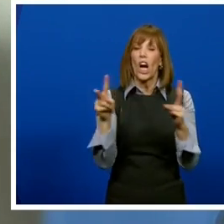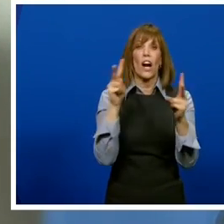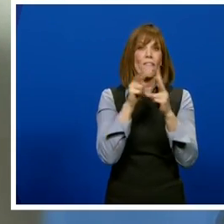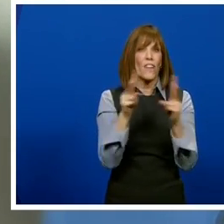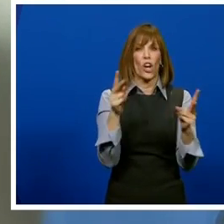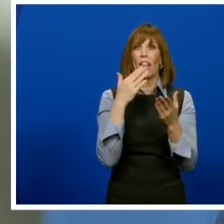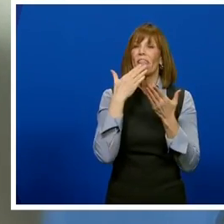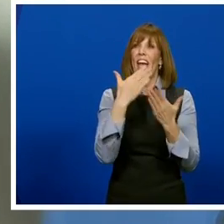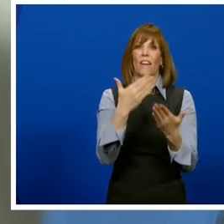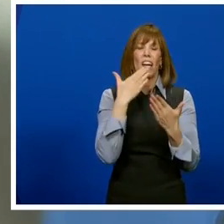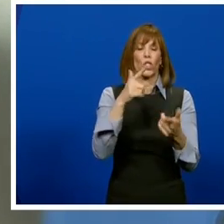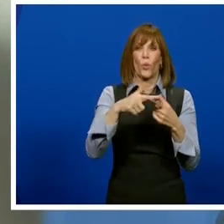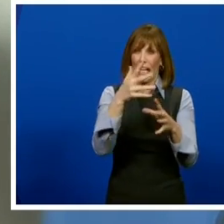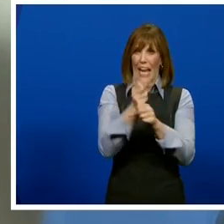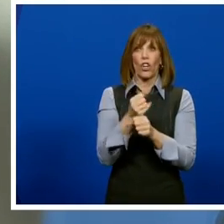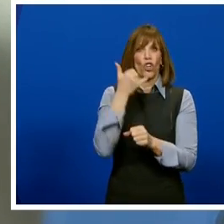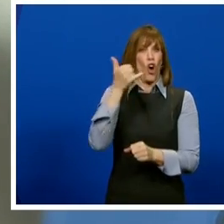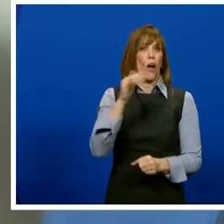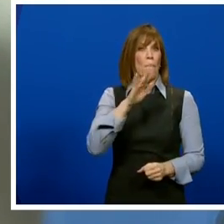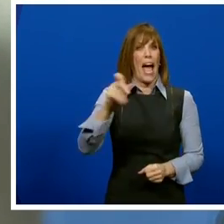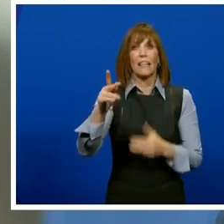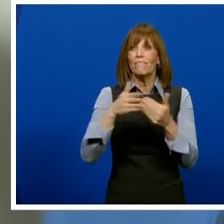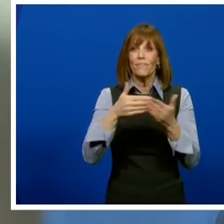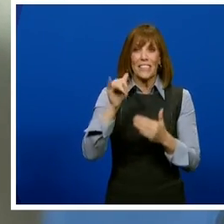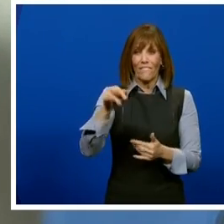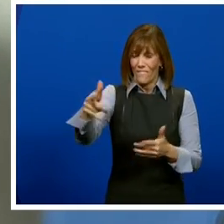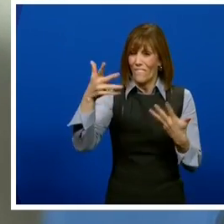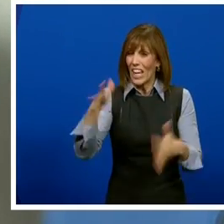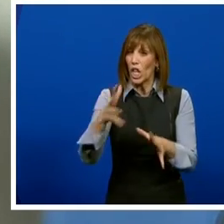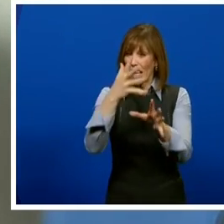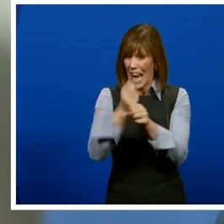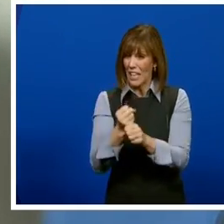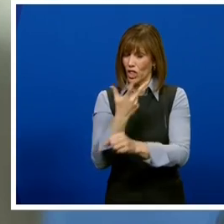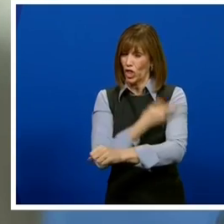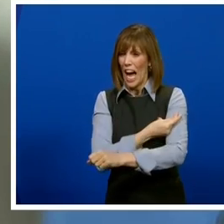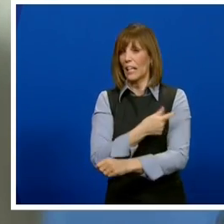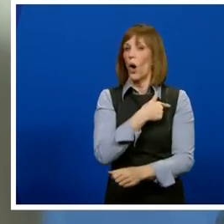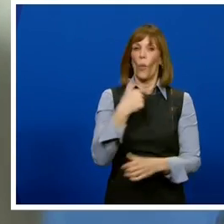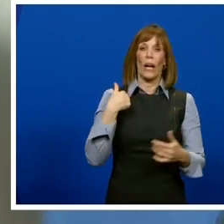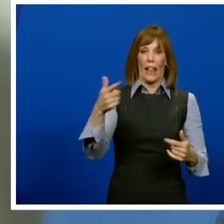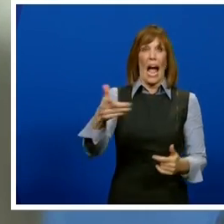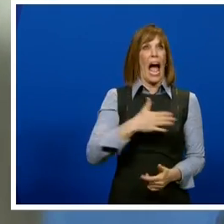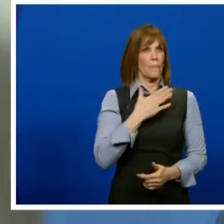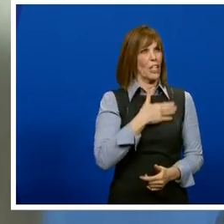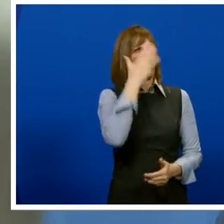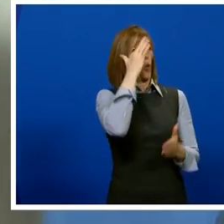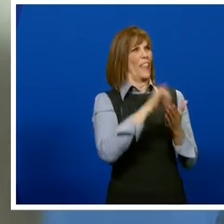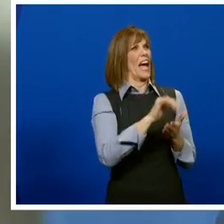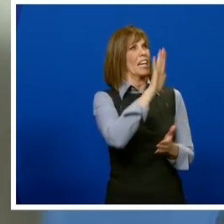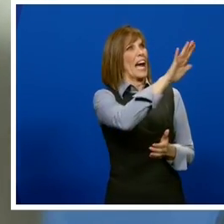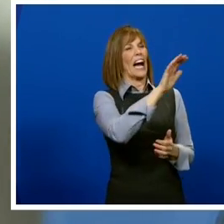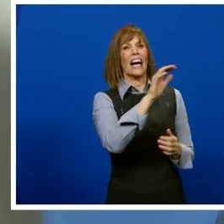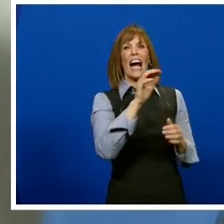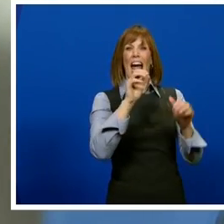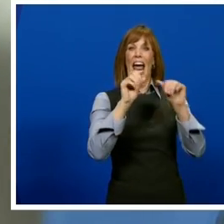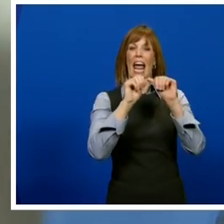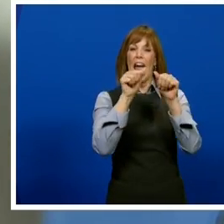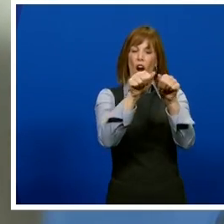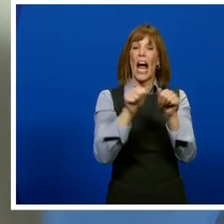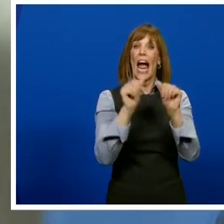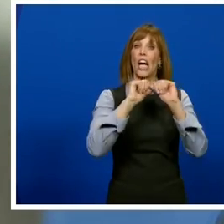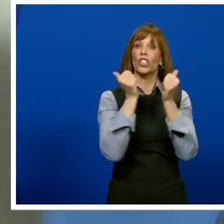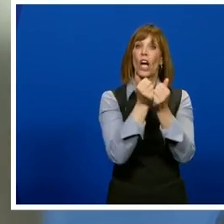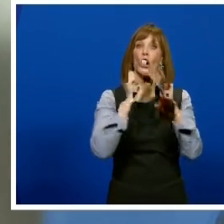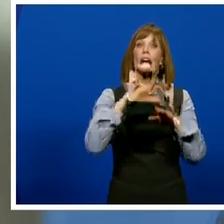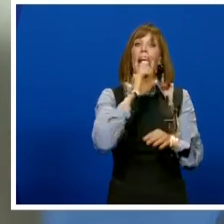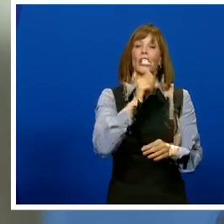thankful to receive a call back. Even if they had already got vaccinated, they were just happy to know that their AAAs were able to pass